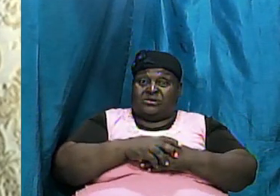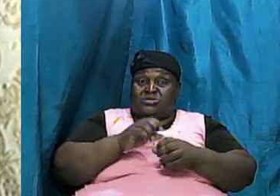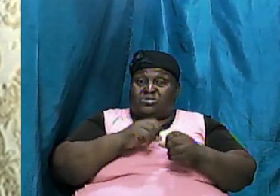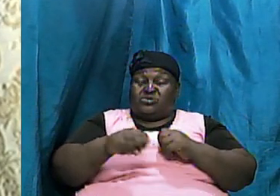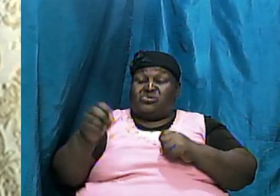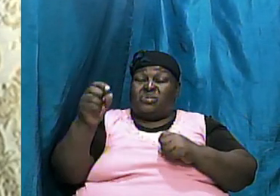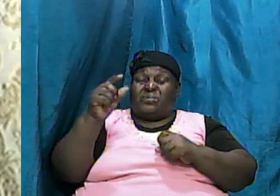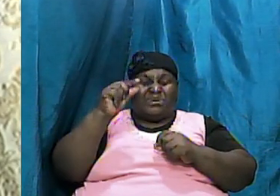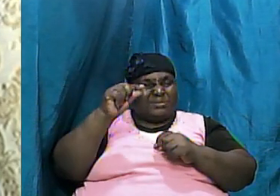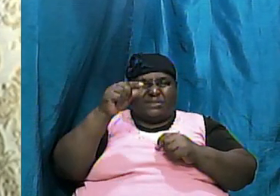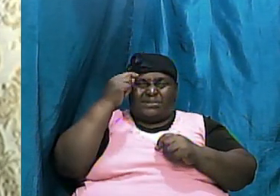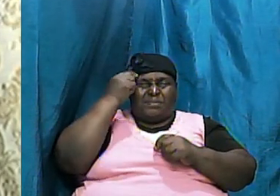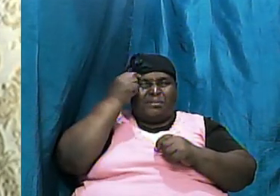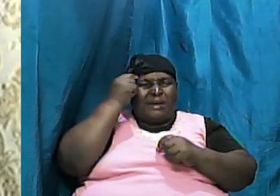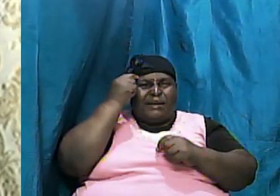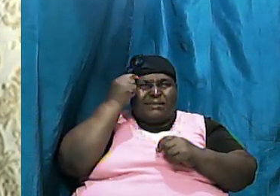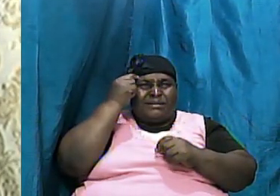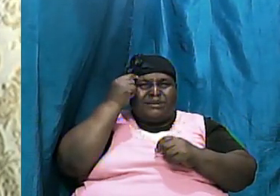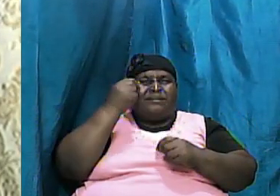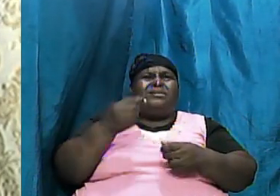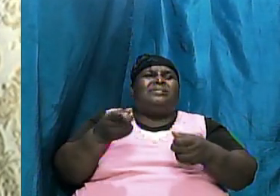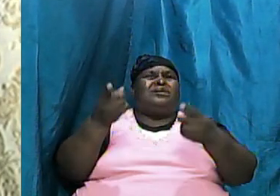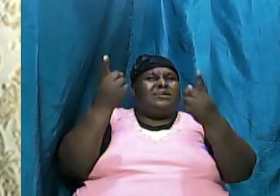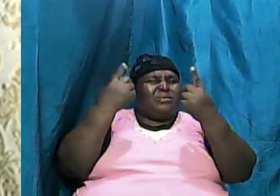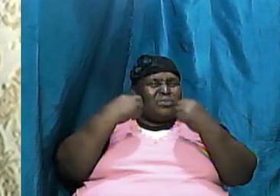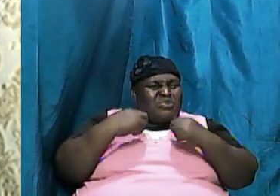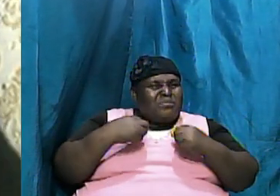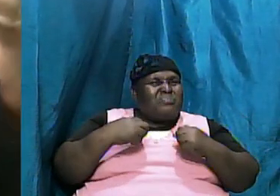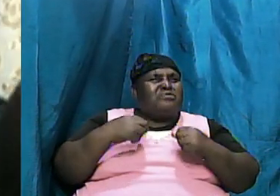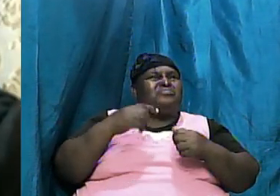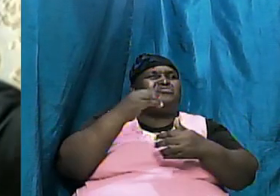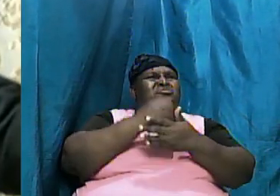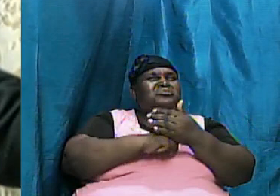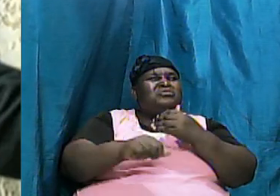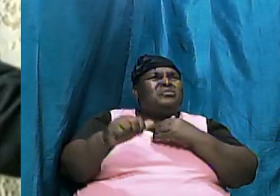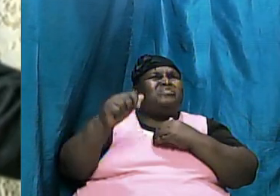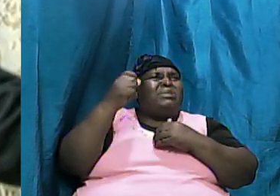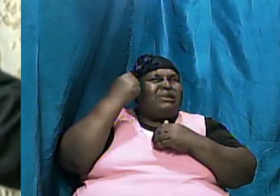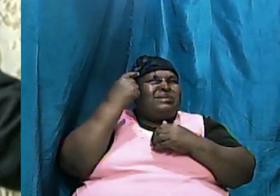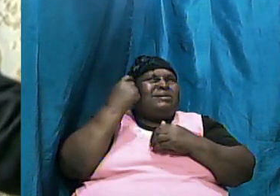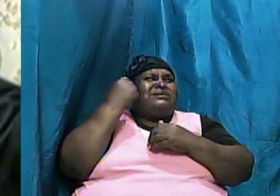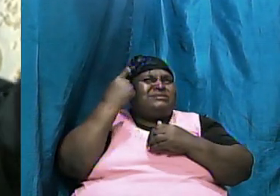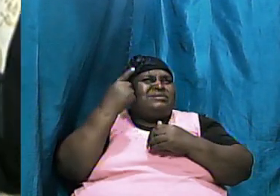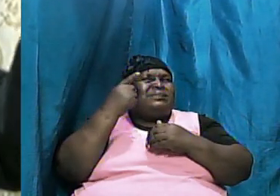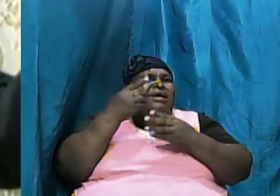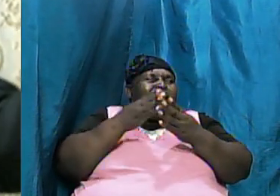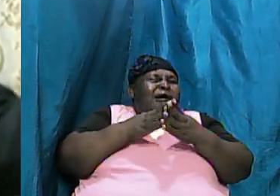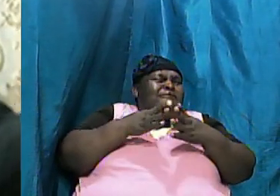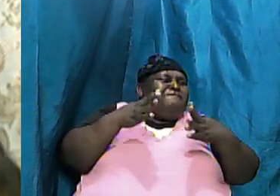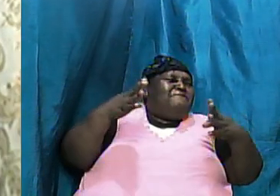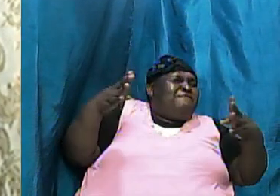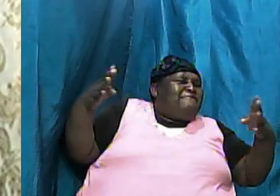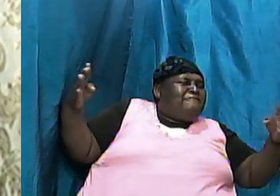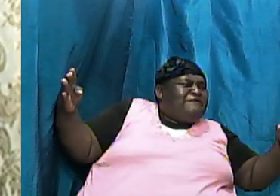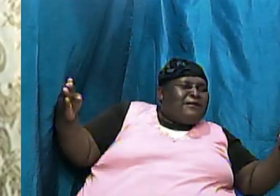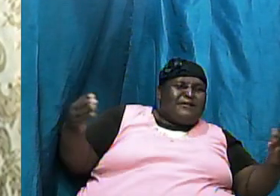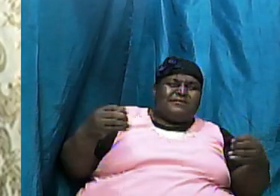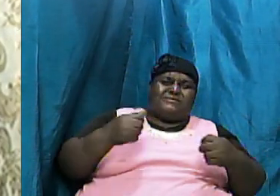finite minds can come to some kind of comprehension of the vastness and the extent